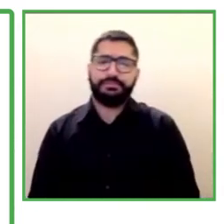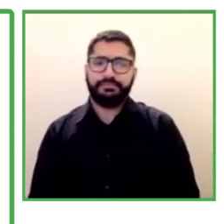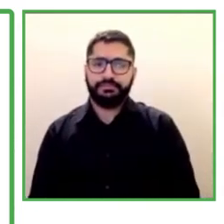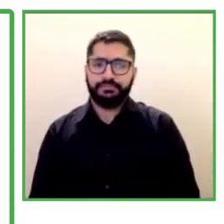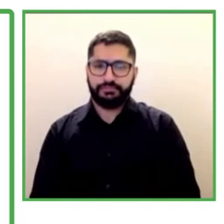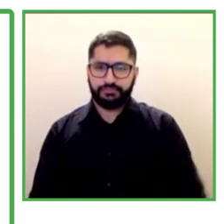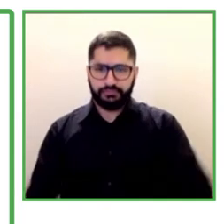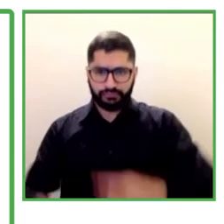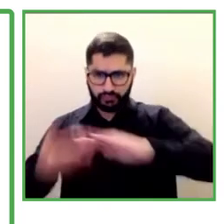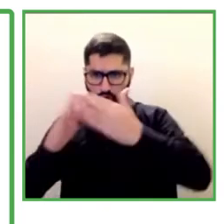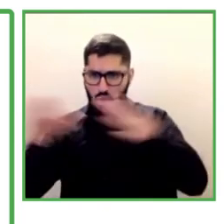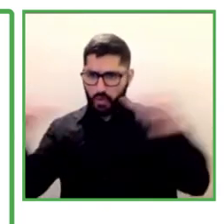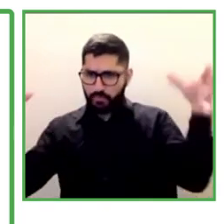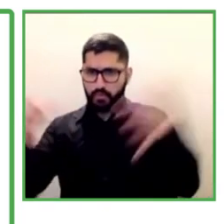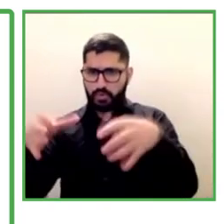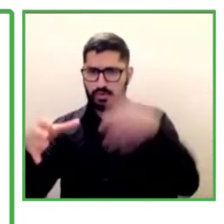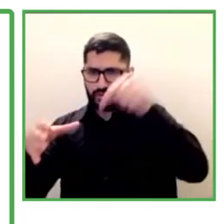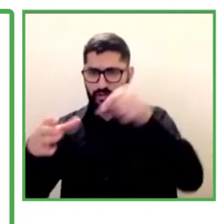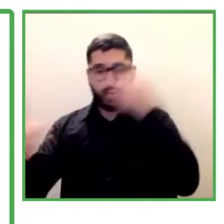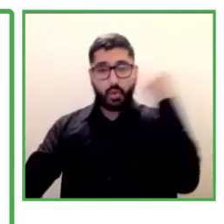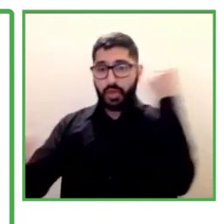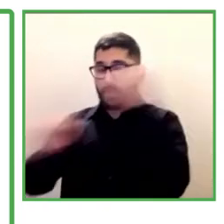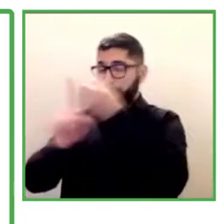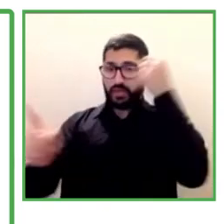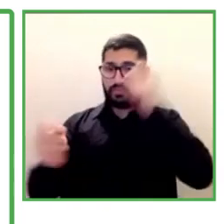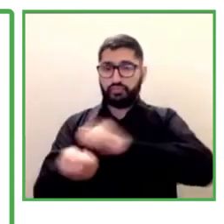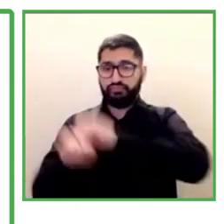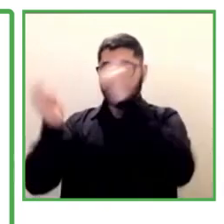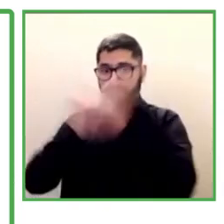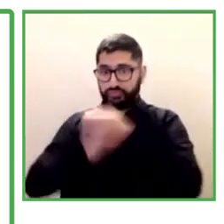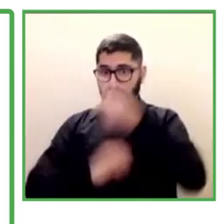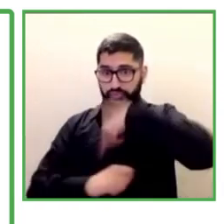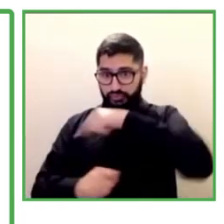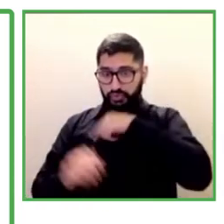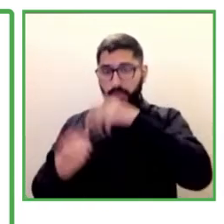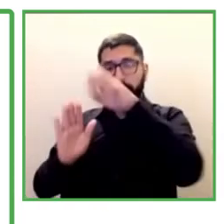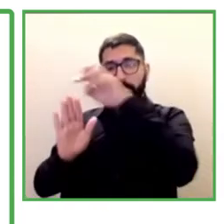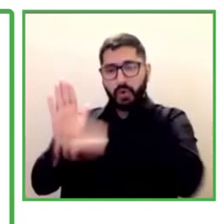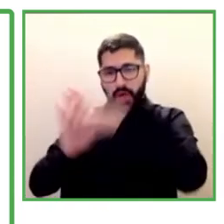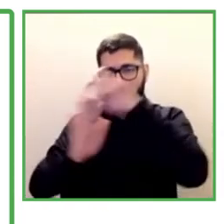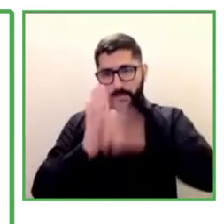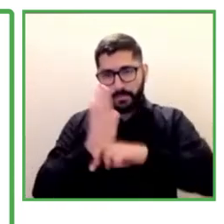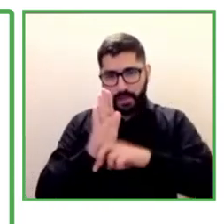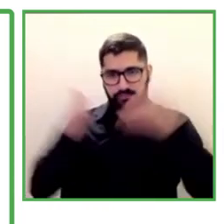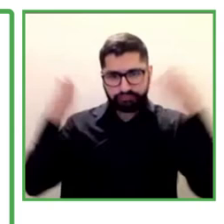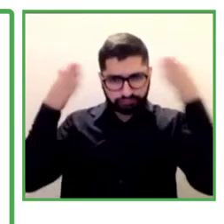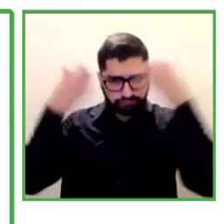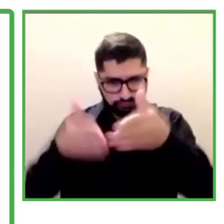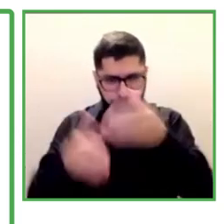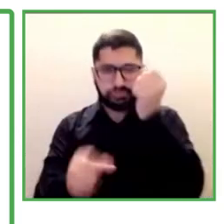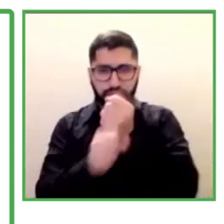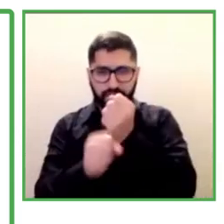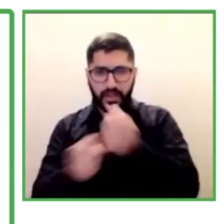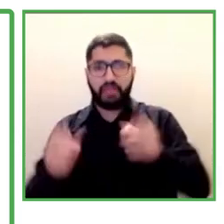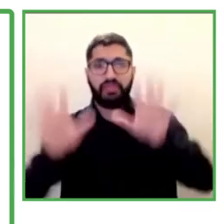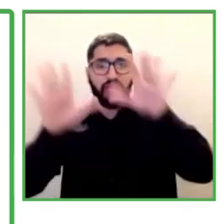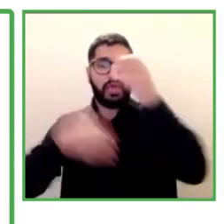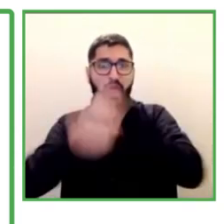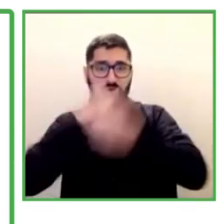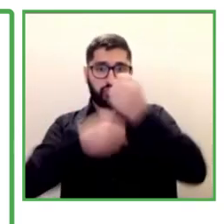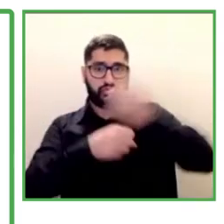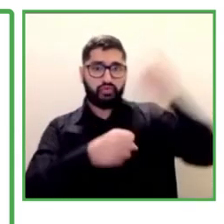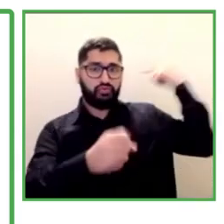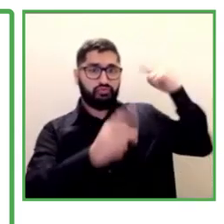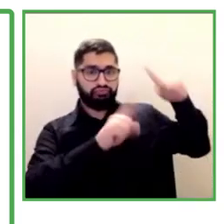scopes, I want to tell you about the impact of hiring in our return to work program. We have had about an 80